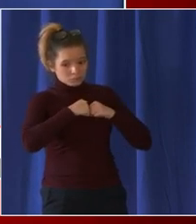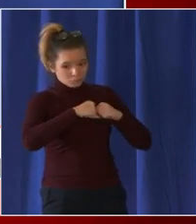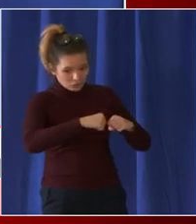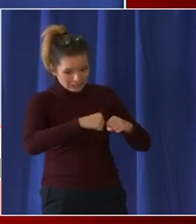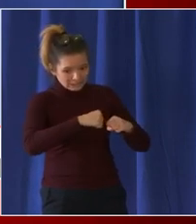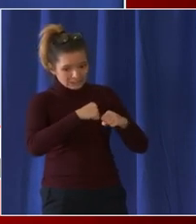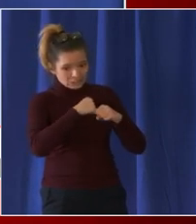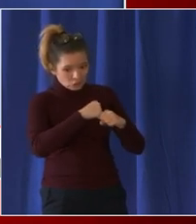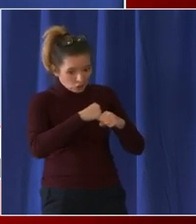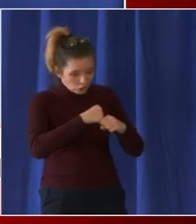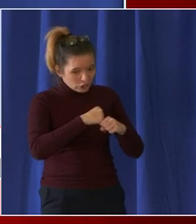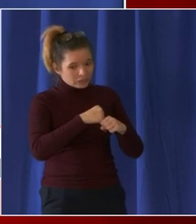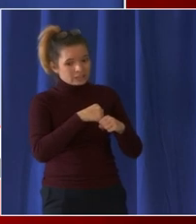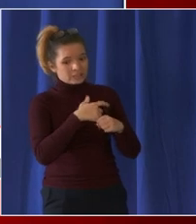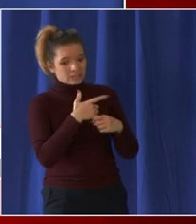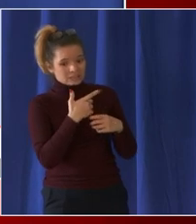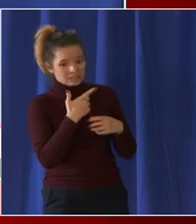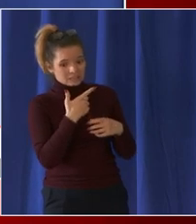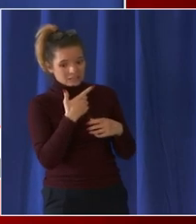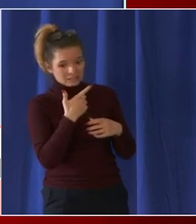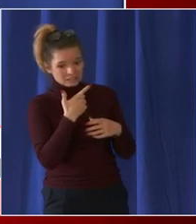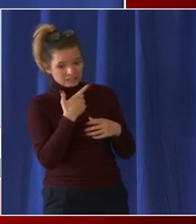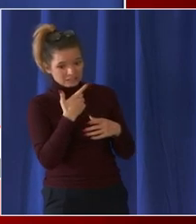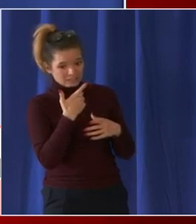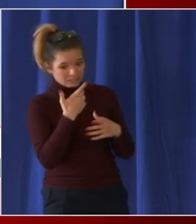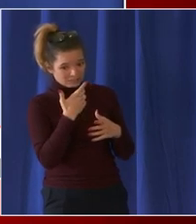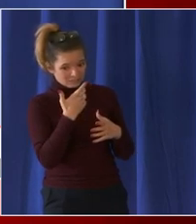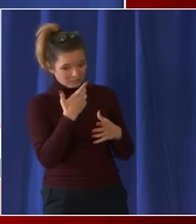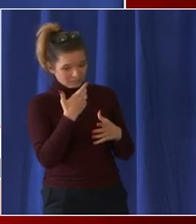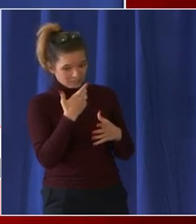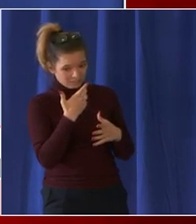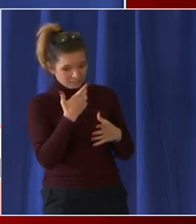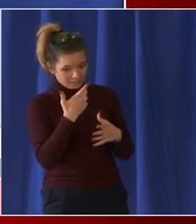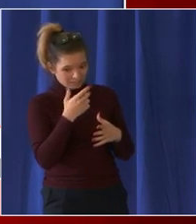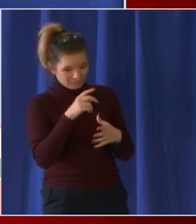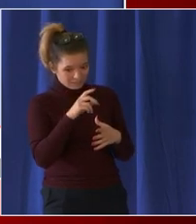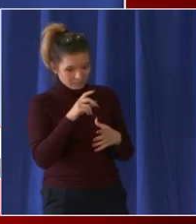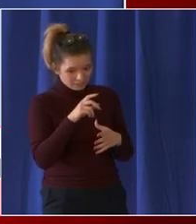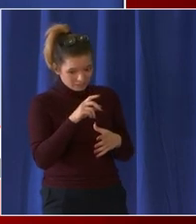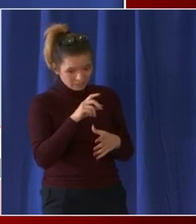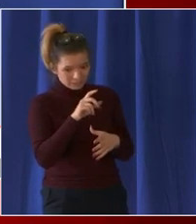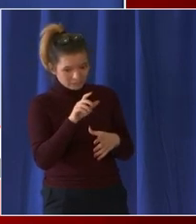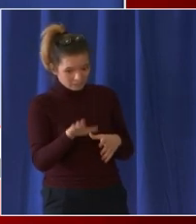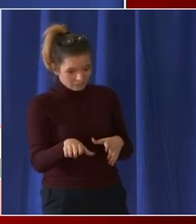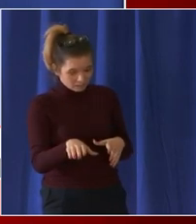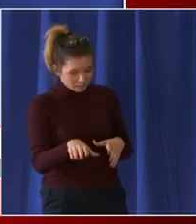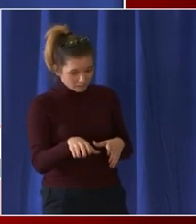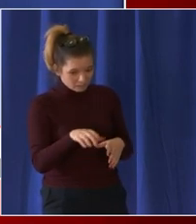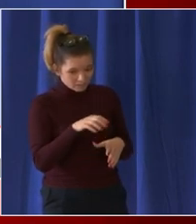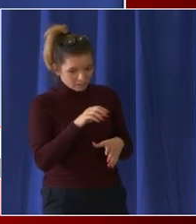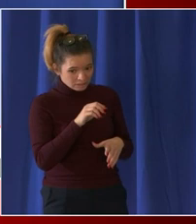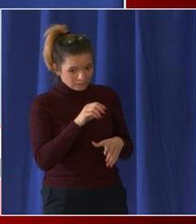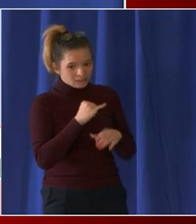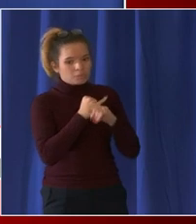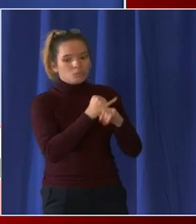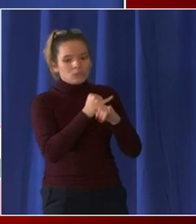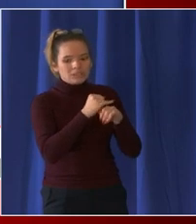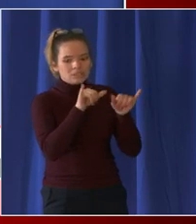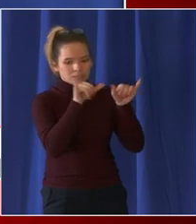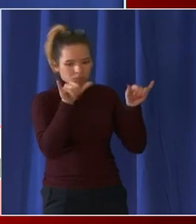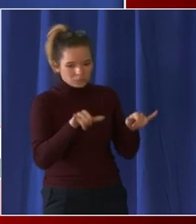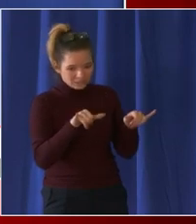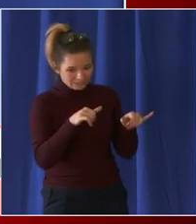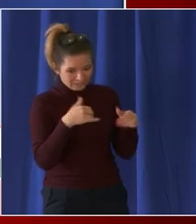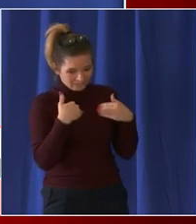the uniformed emergency volunteer health protection act uh so we we have been in conversations with the hospitals we did have